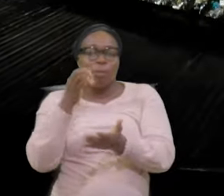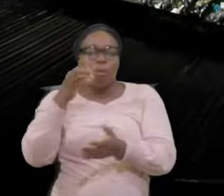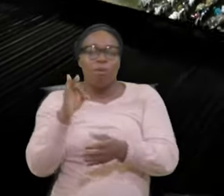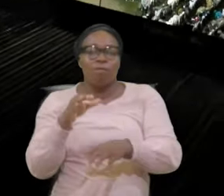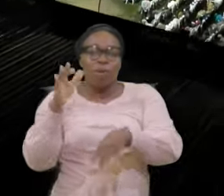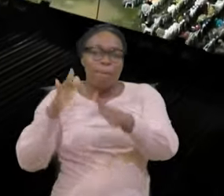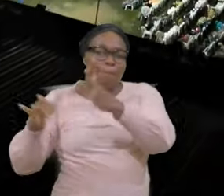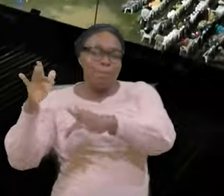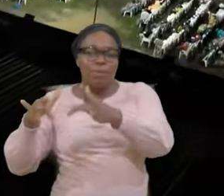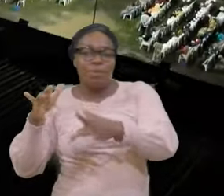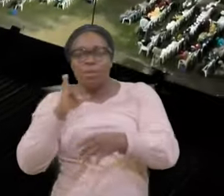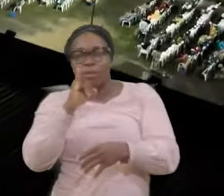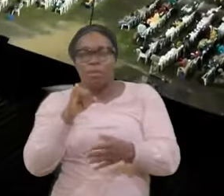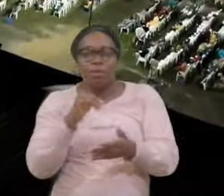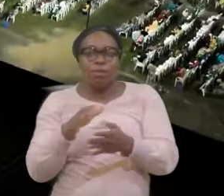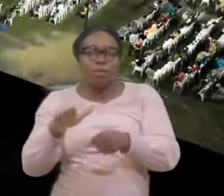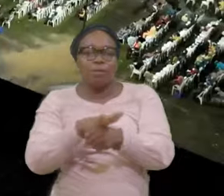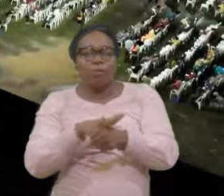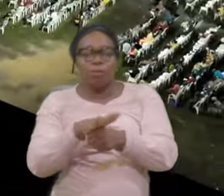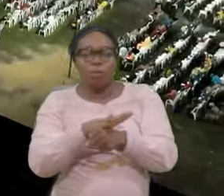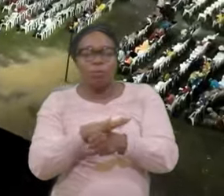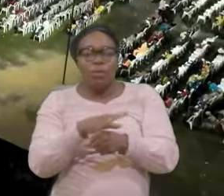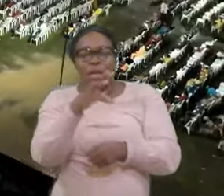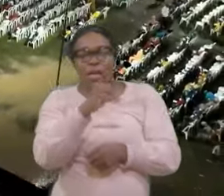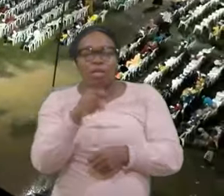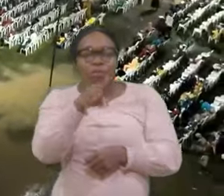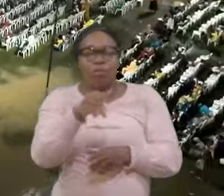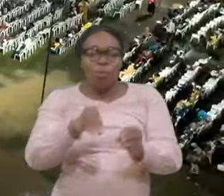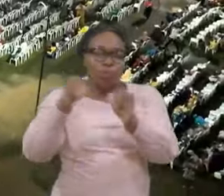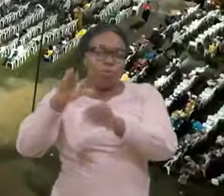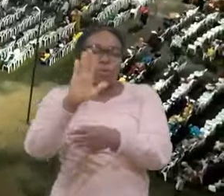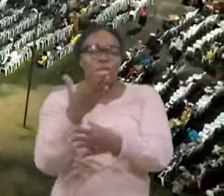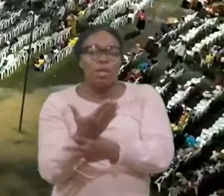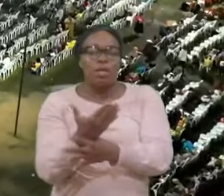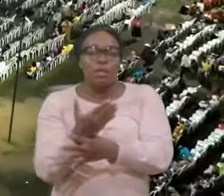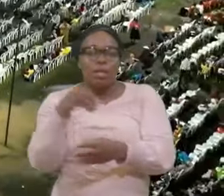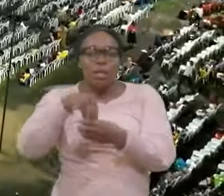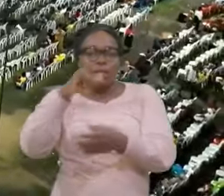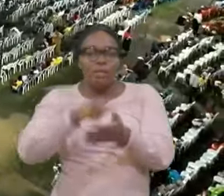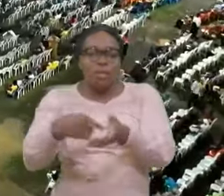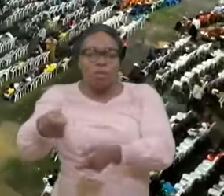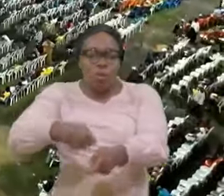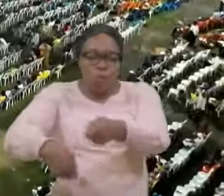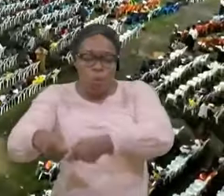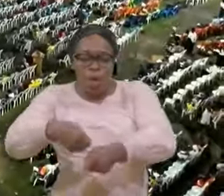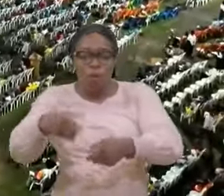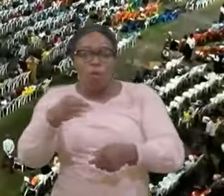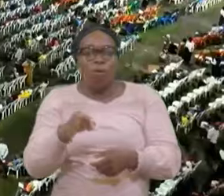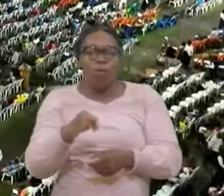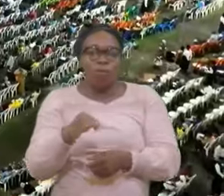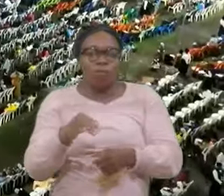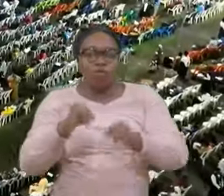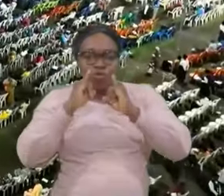are In that Well Of destruction That Court Of mercy Will pull You up